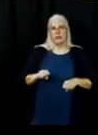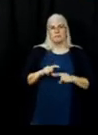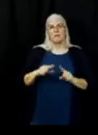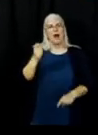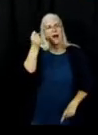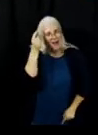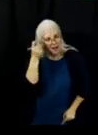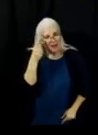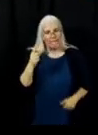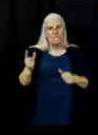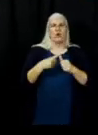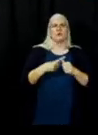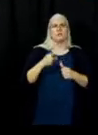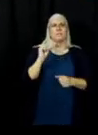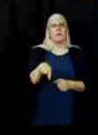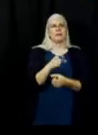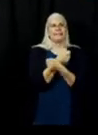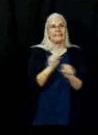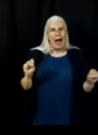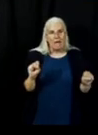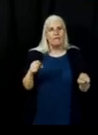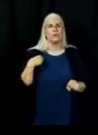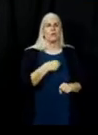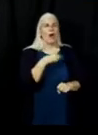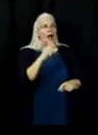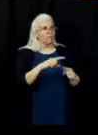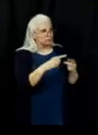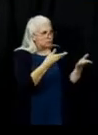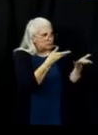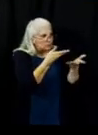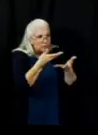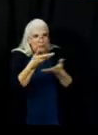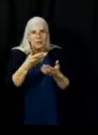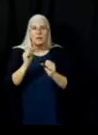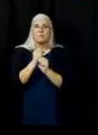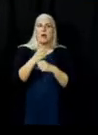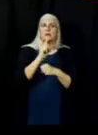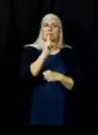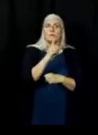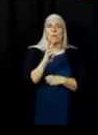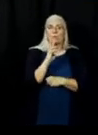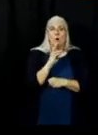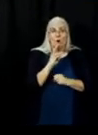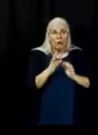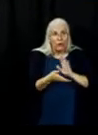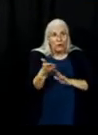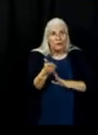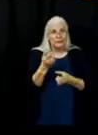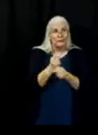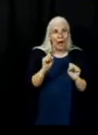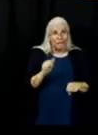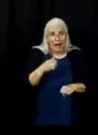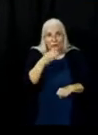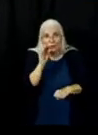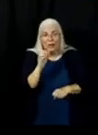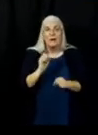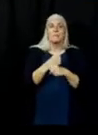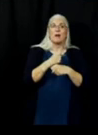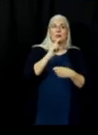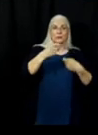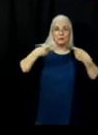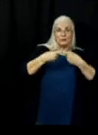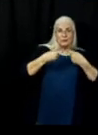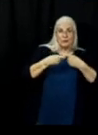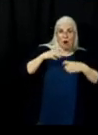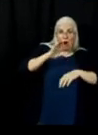I work with the incident teams, both the incident teams in Quincy and in Butte County. We have daily discussions as to when we believe it is